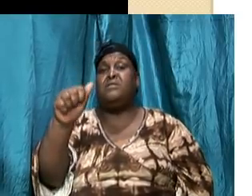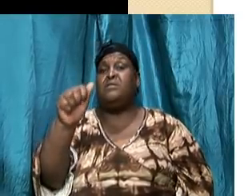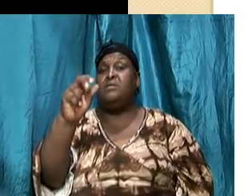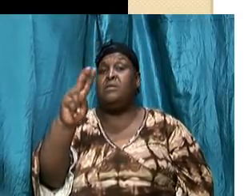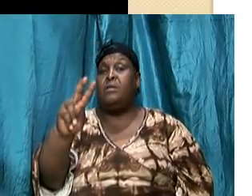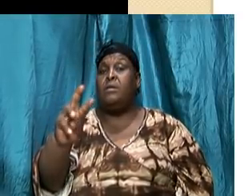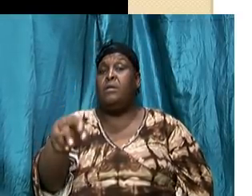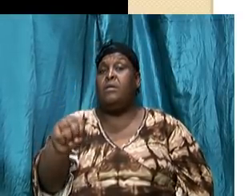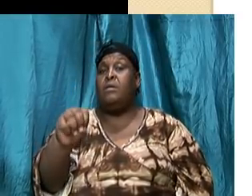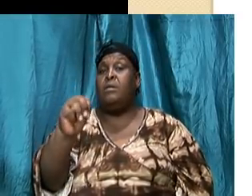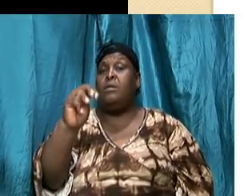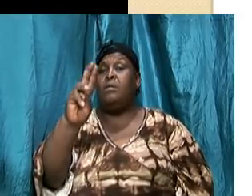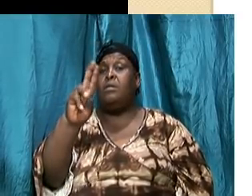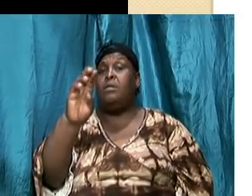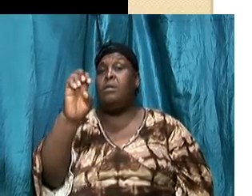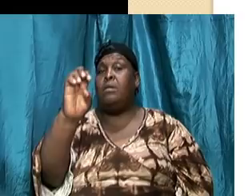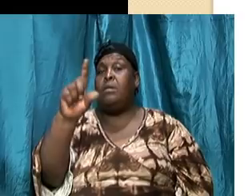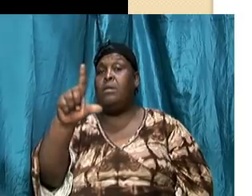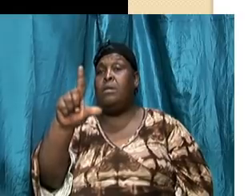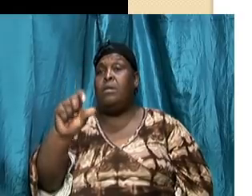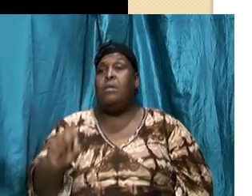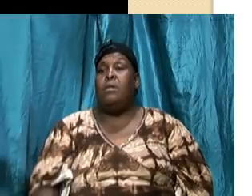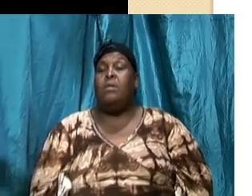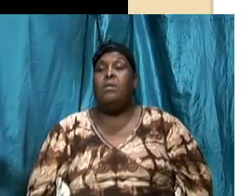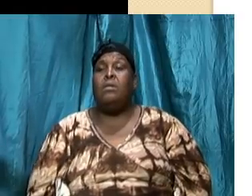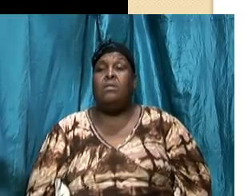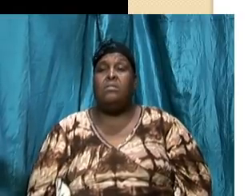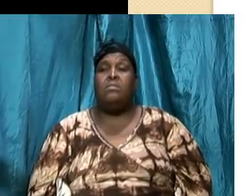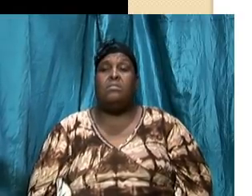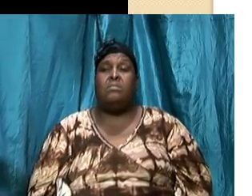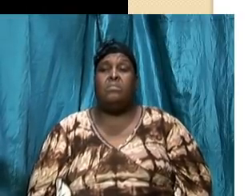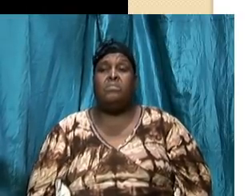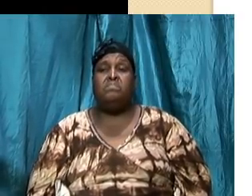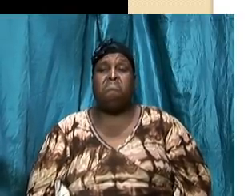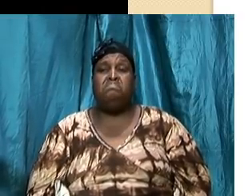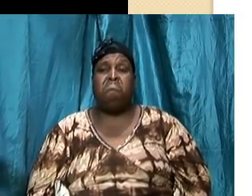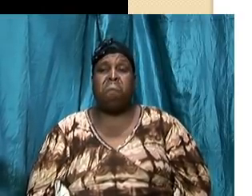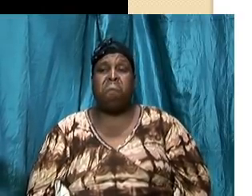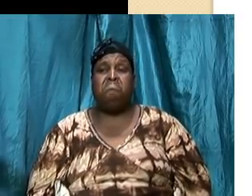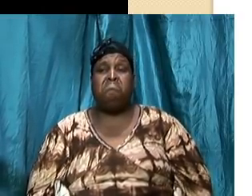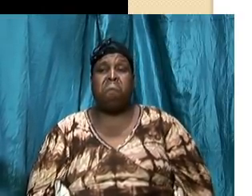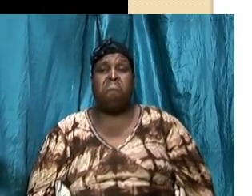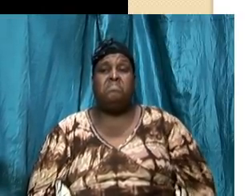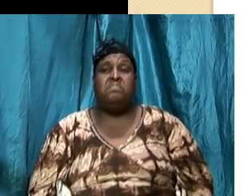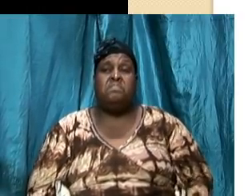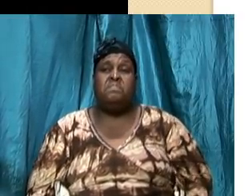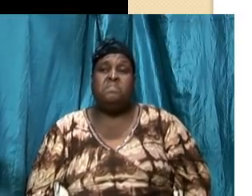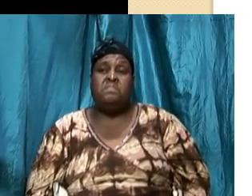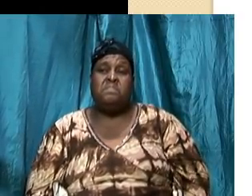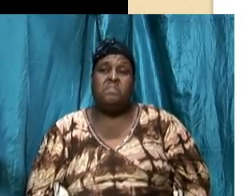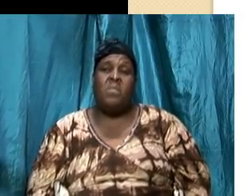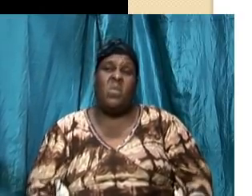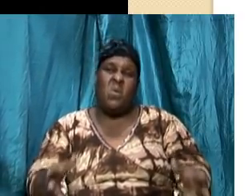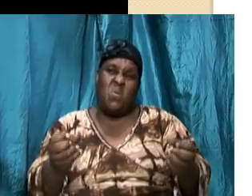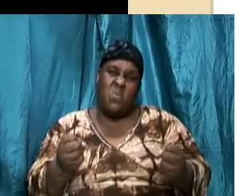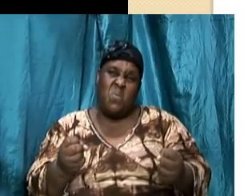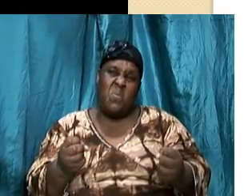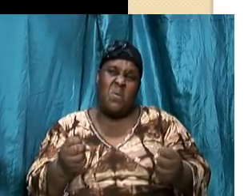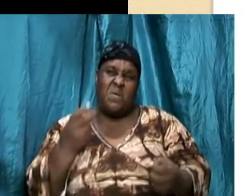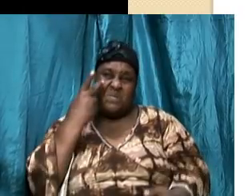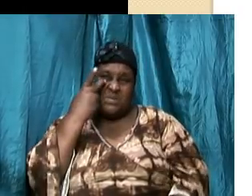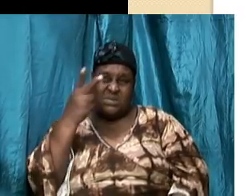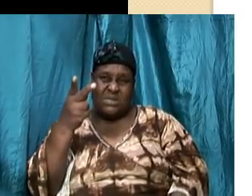chapter 17 and verse 16 now I want us to see